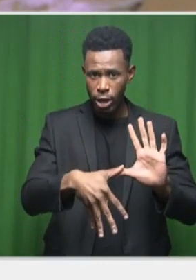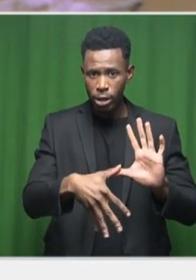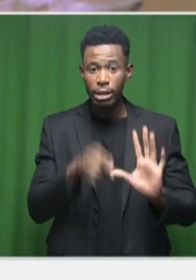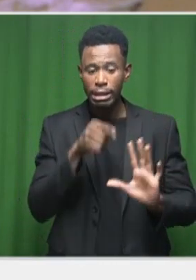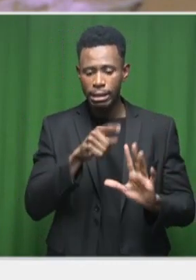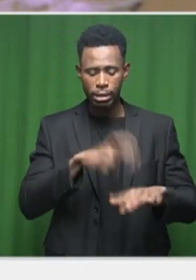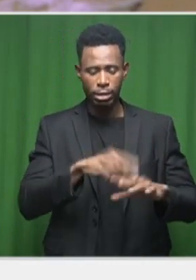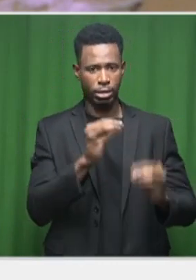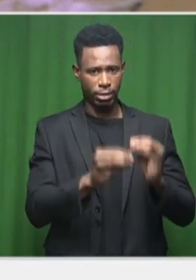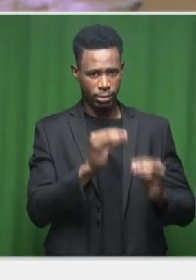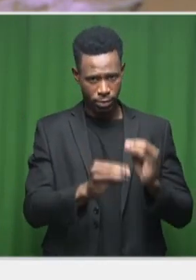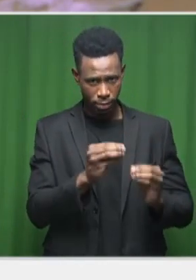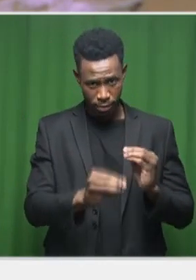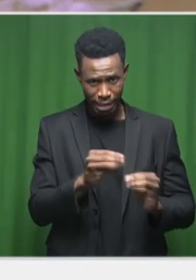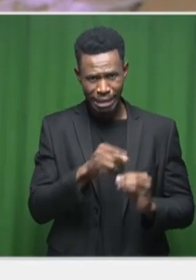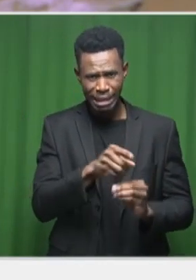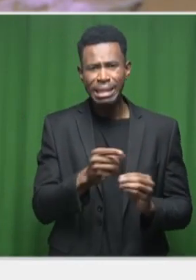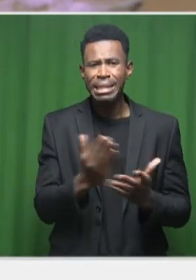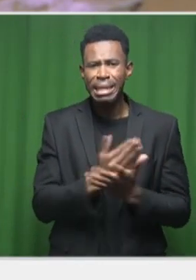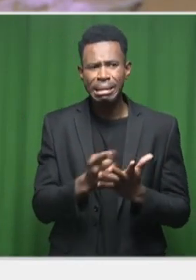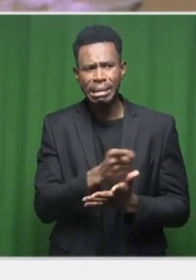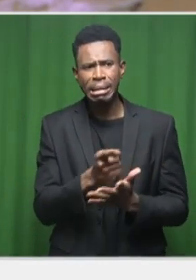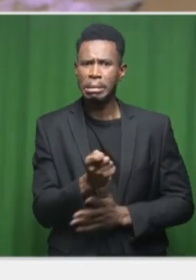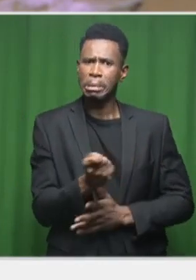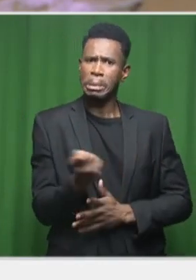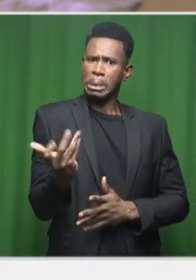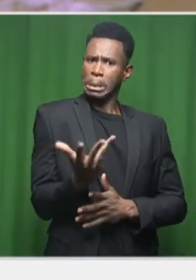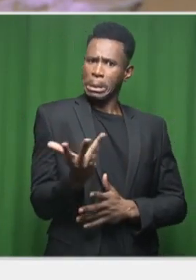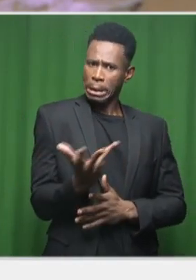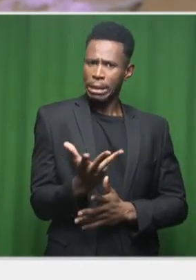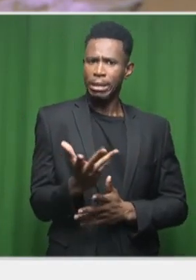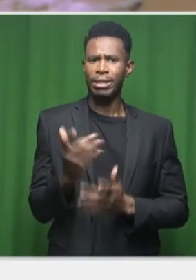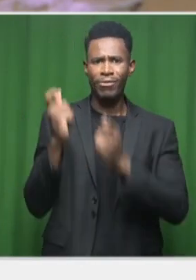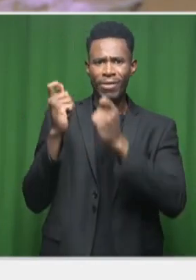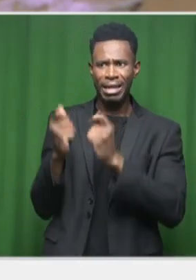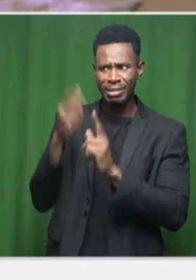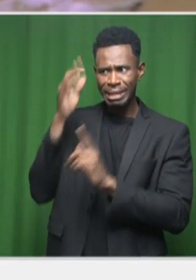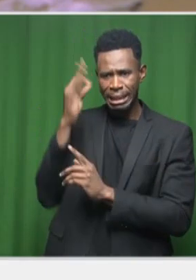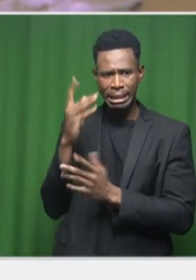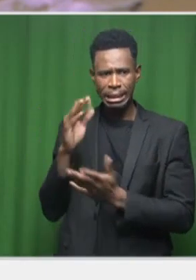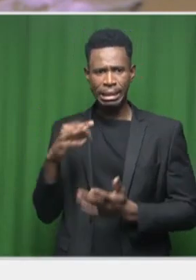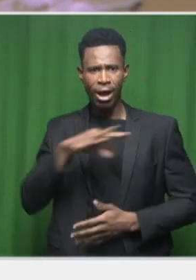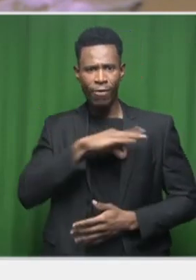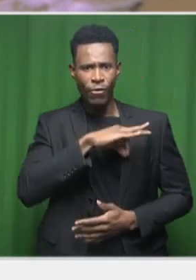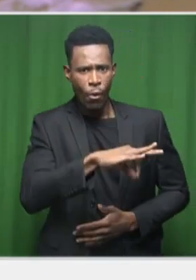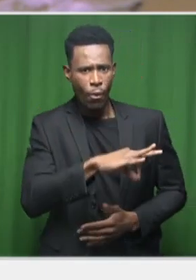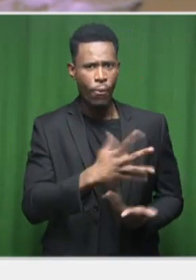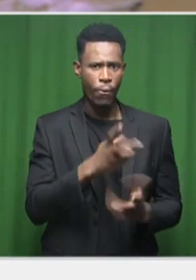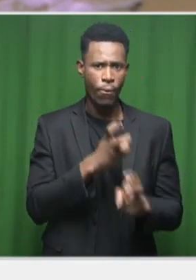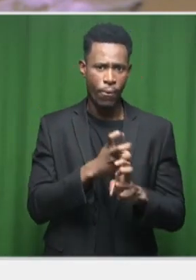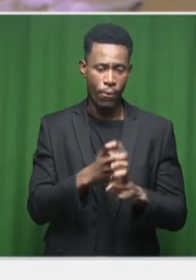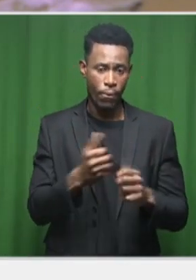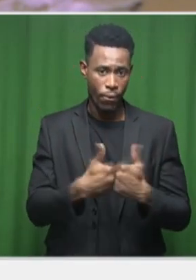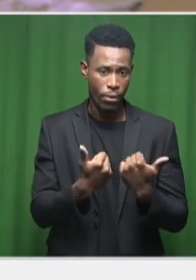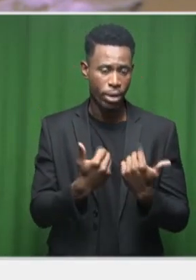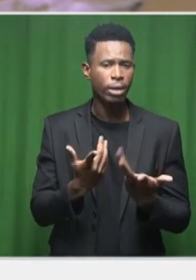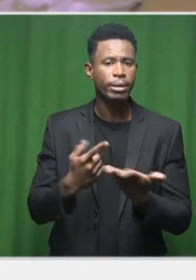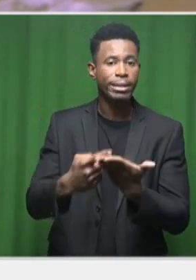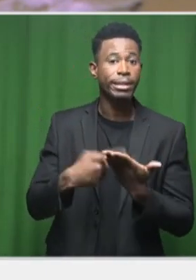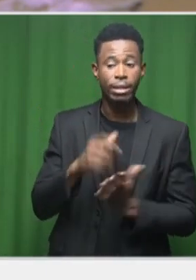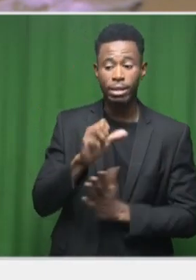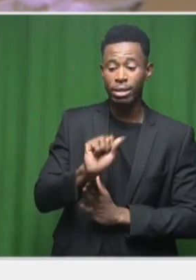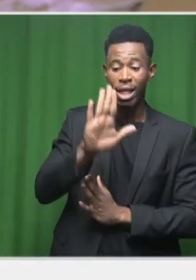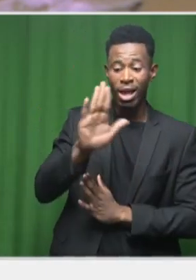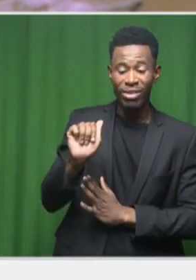will take some effort and finance from government. So, to discuss how South Africa can overcome its water challenges and